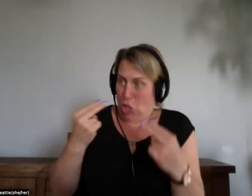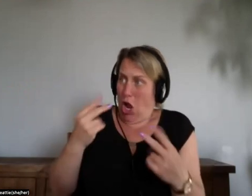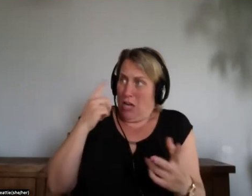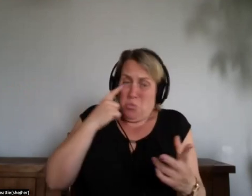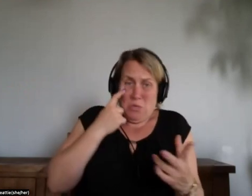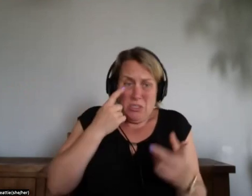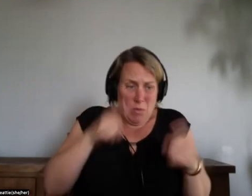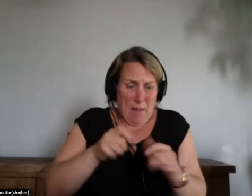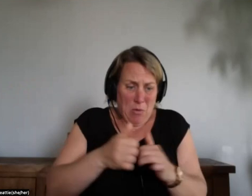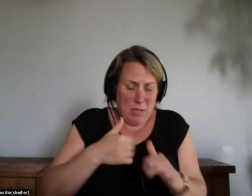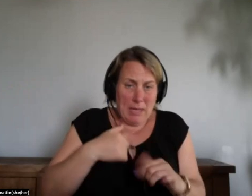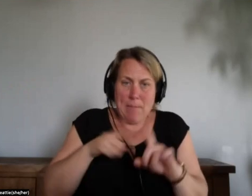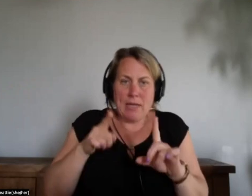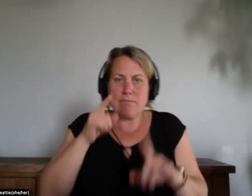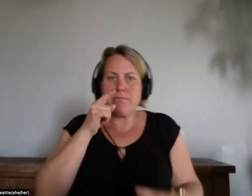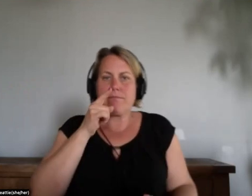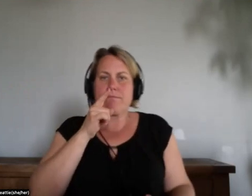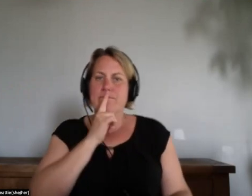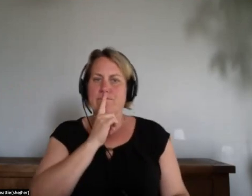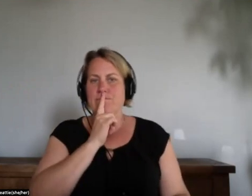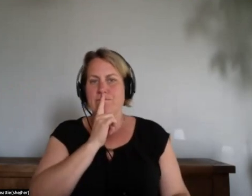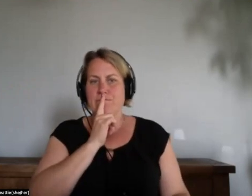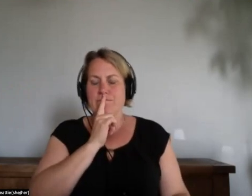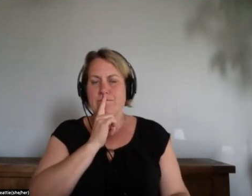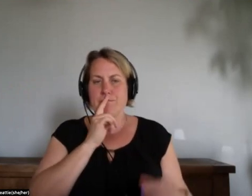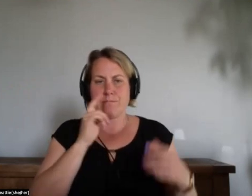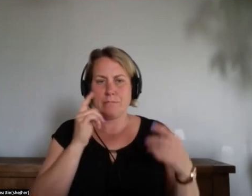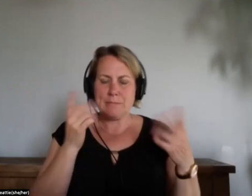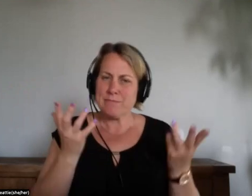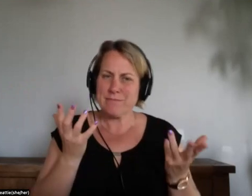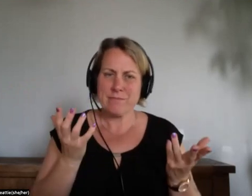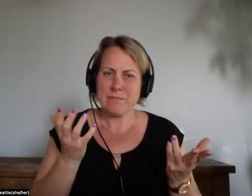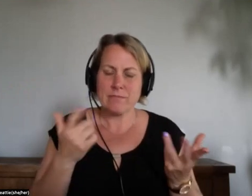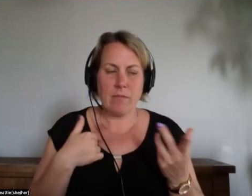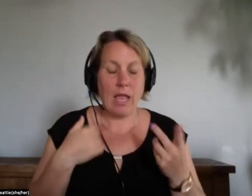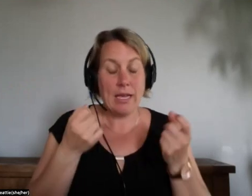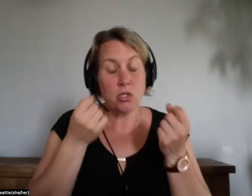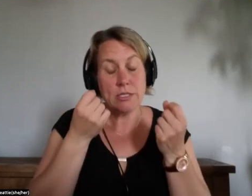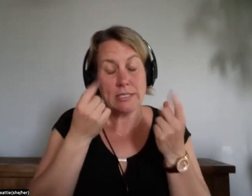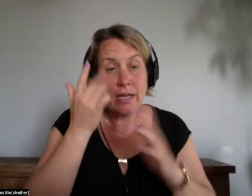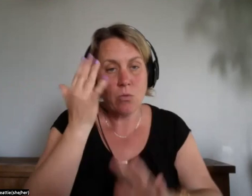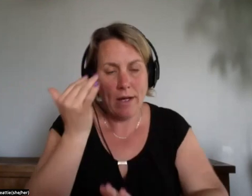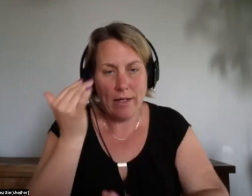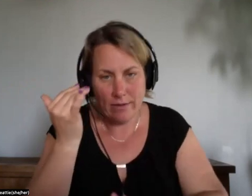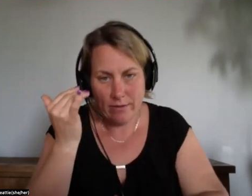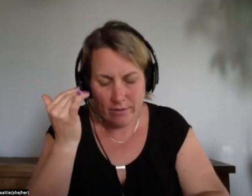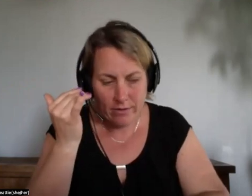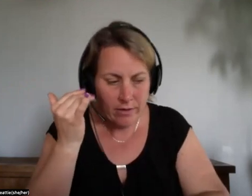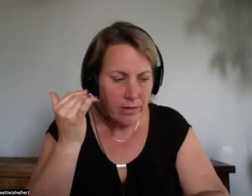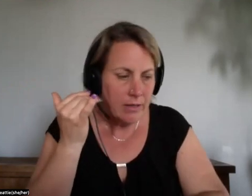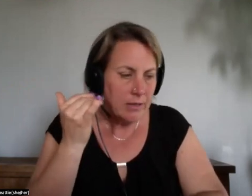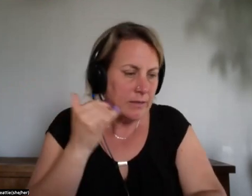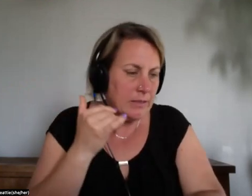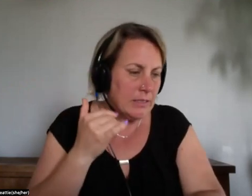didn't tell you know well i understand why it's one